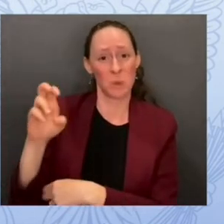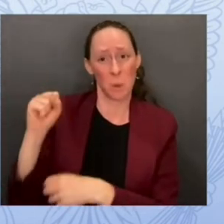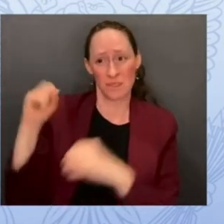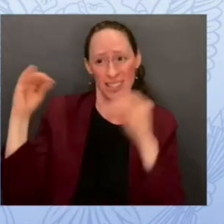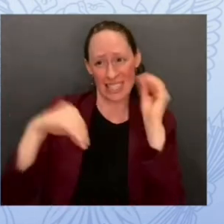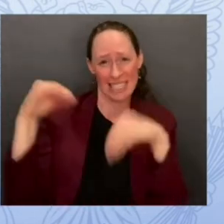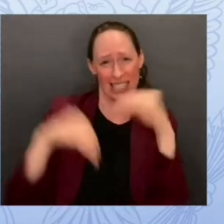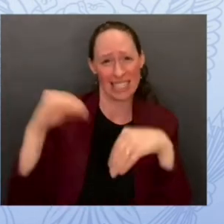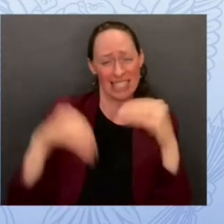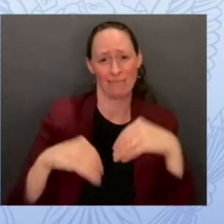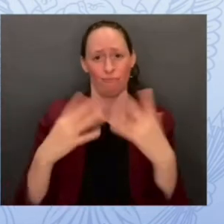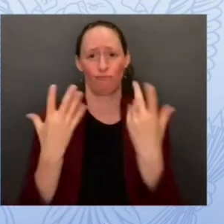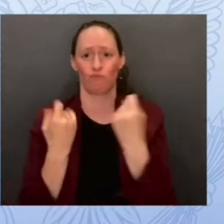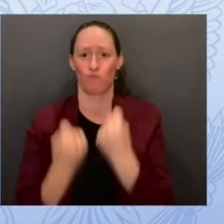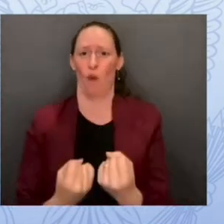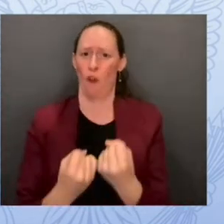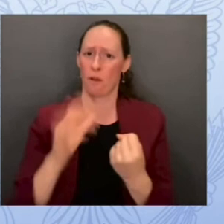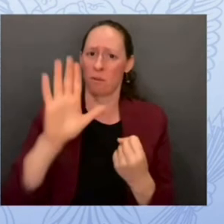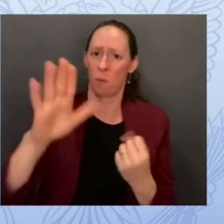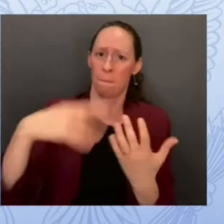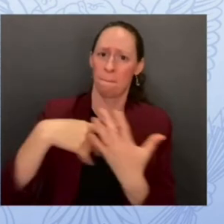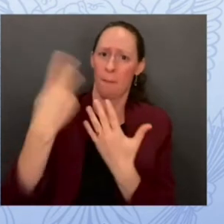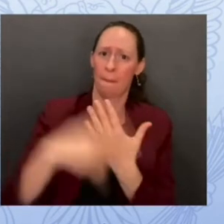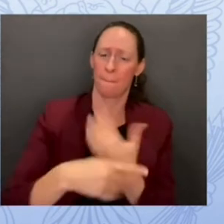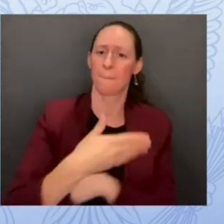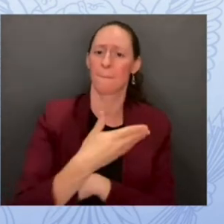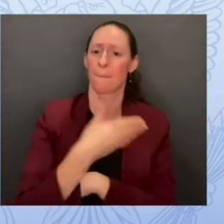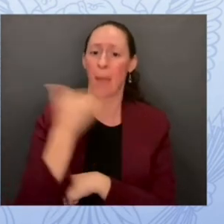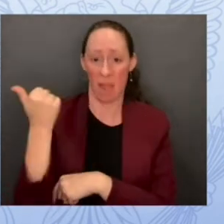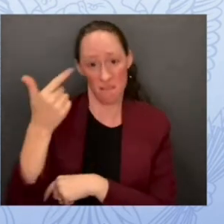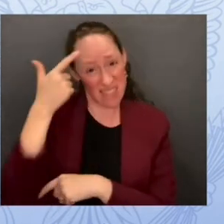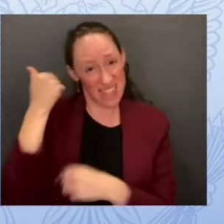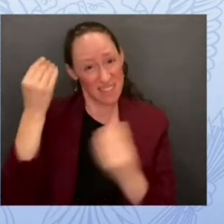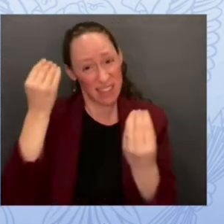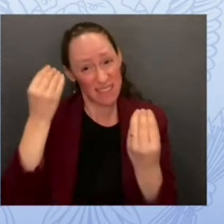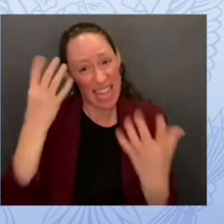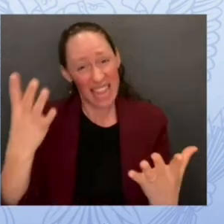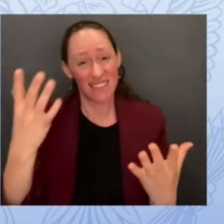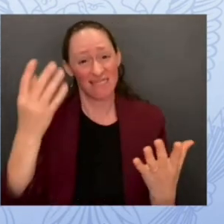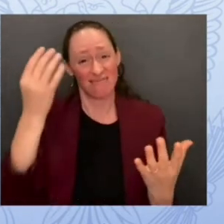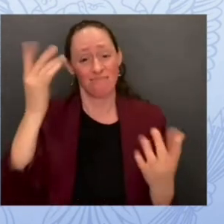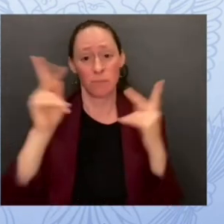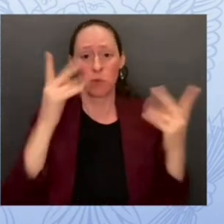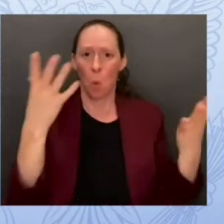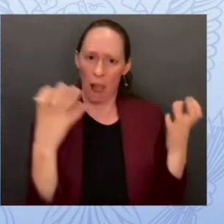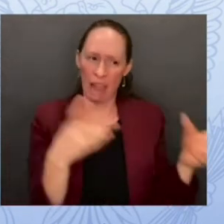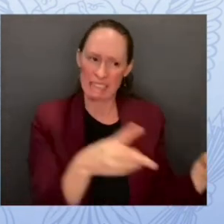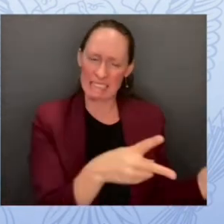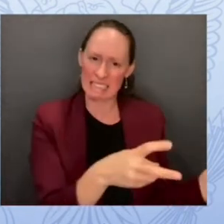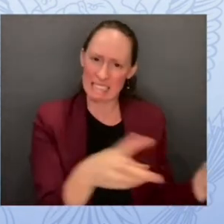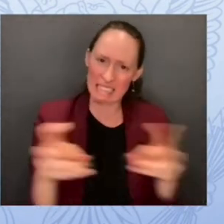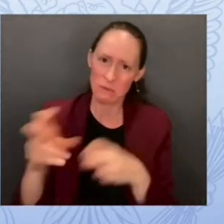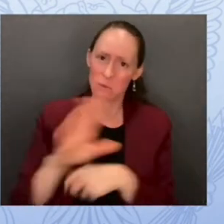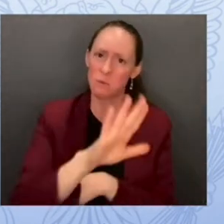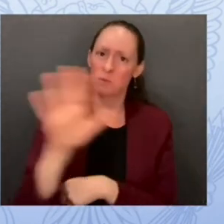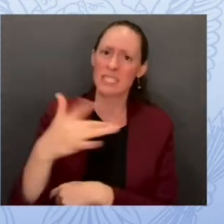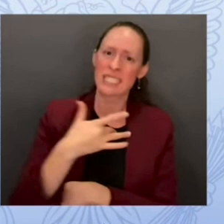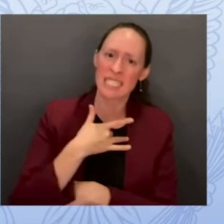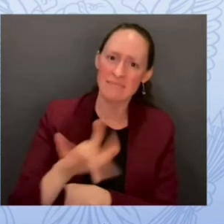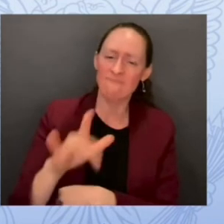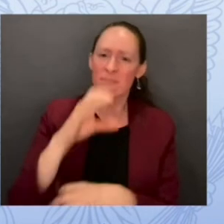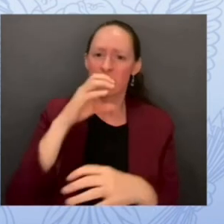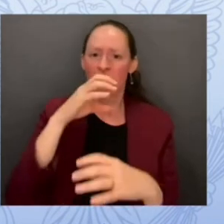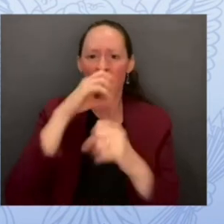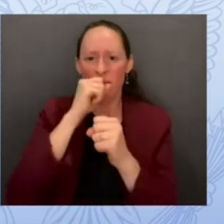ruthlessness of those who wish to do us harm. They have proven their willingness to steal and release such